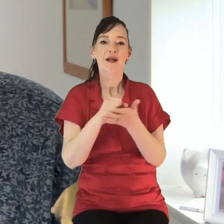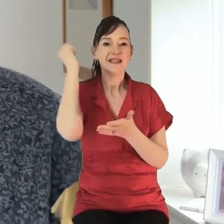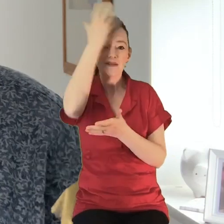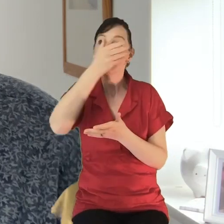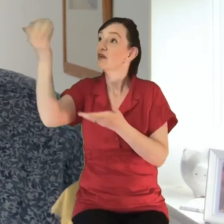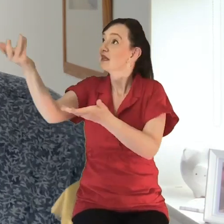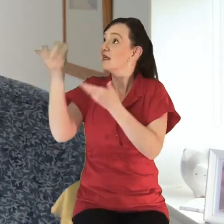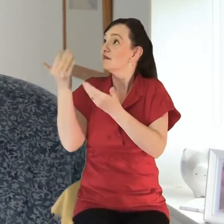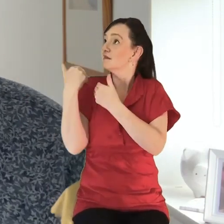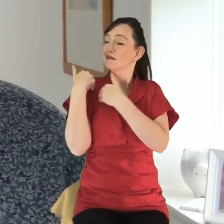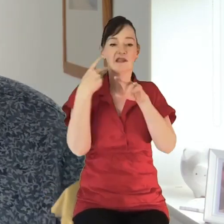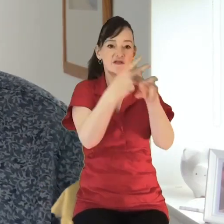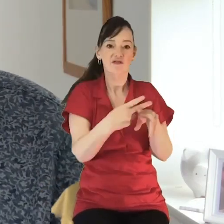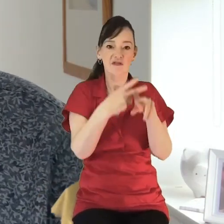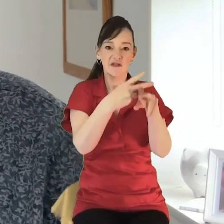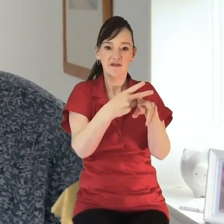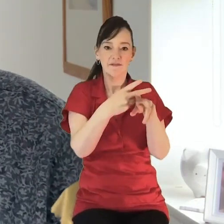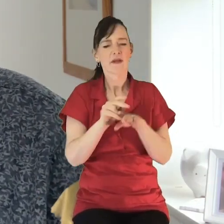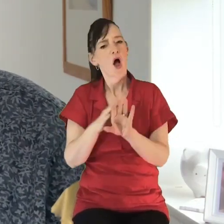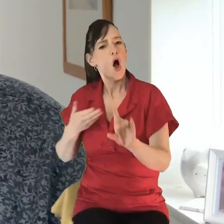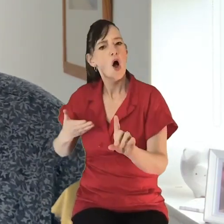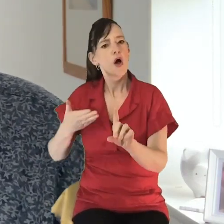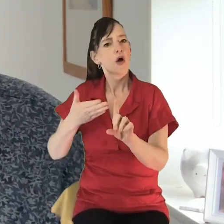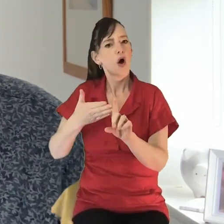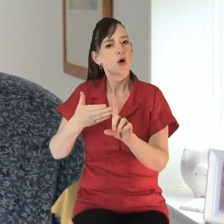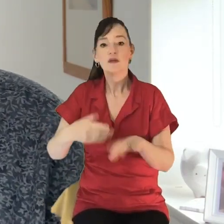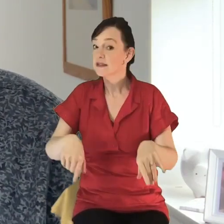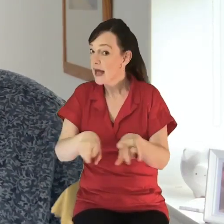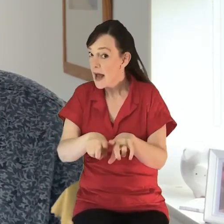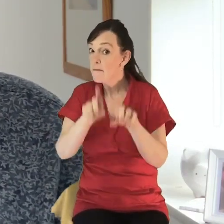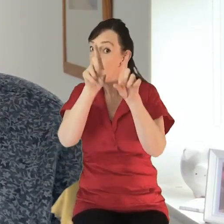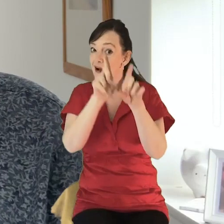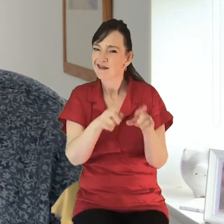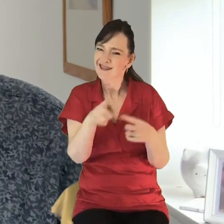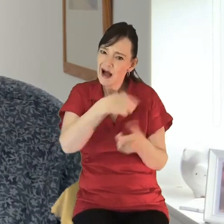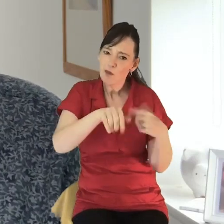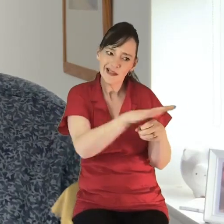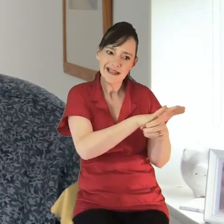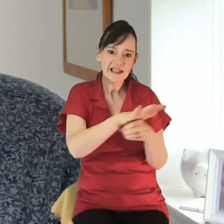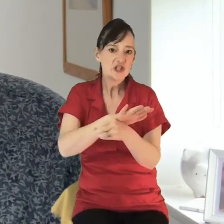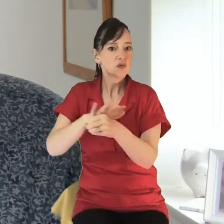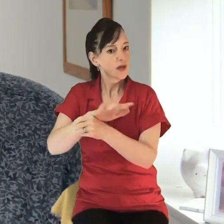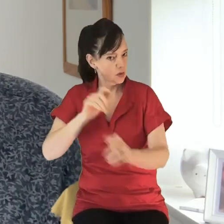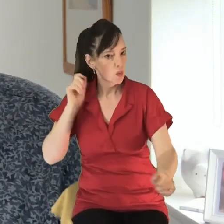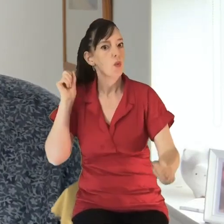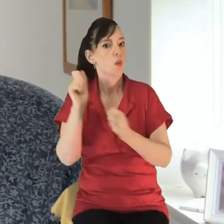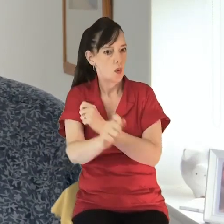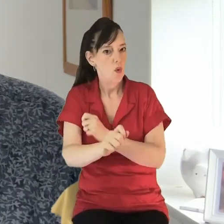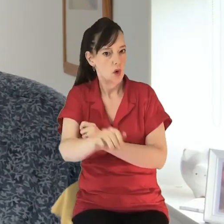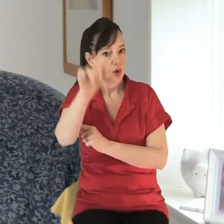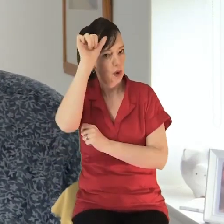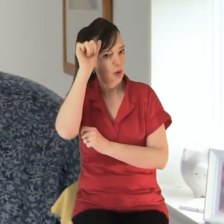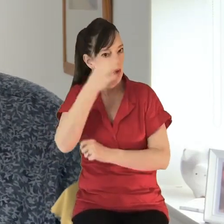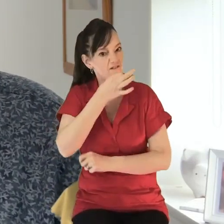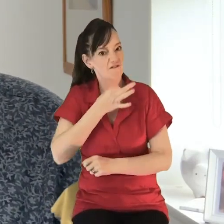That goal doesn't change, but the context in which we exercise that ministry does change, and we've all experienced that over the last few months,